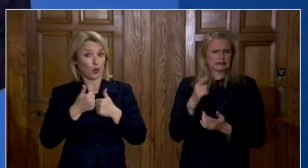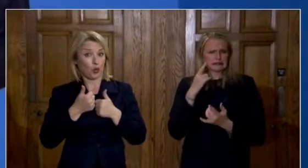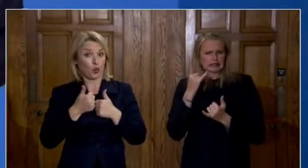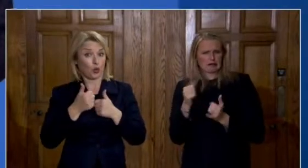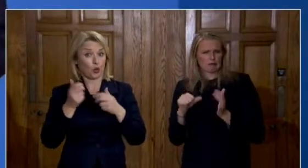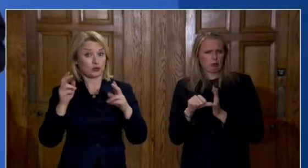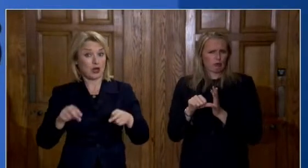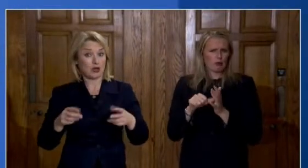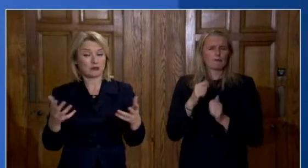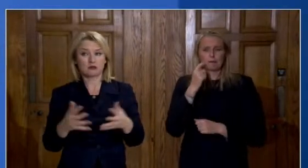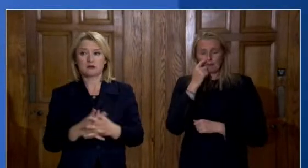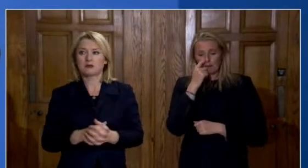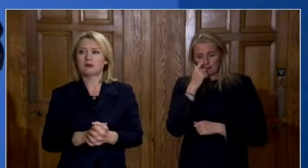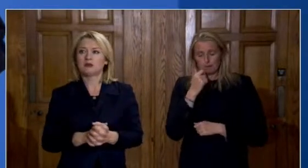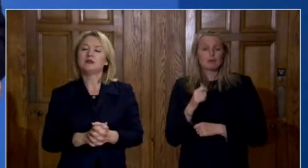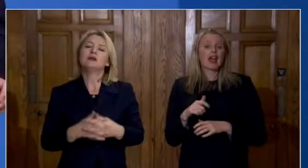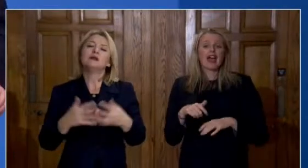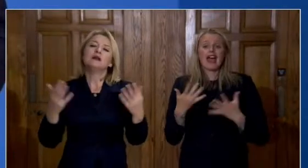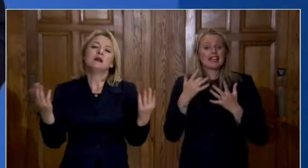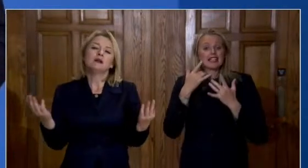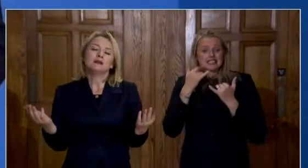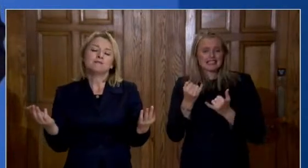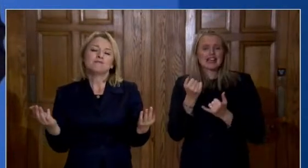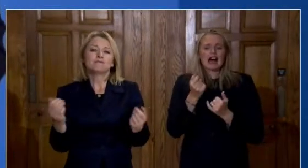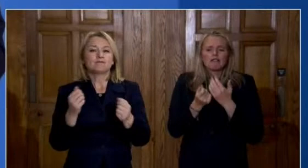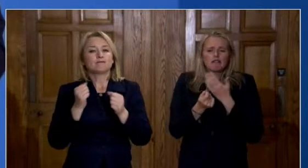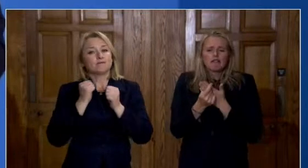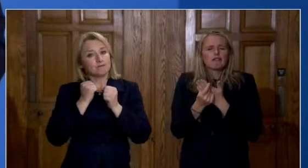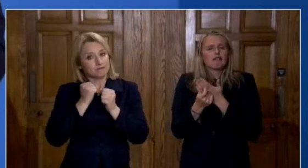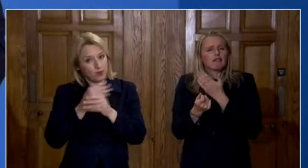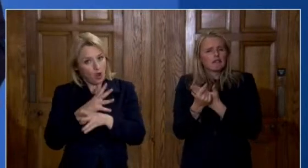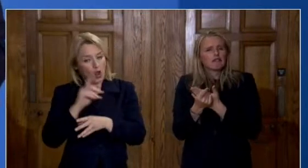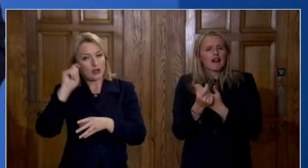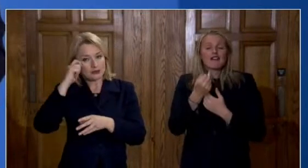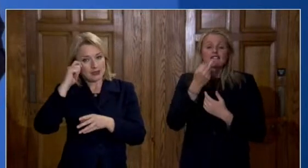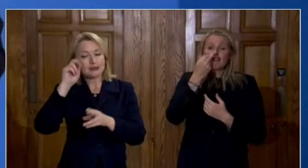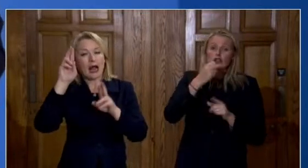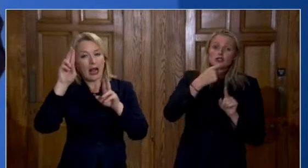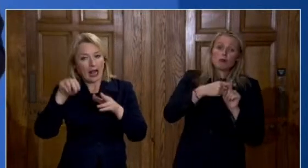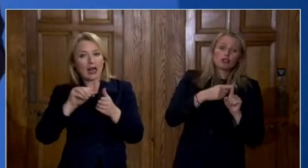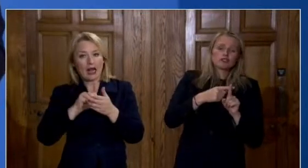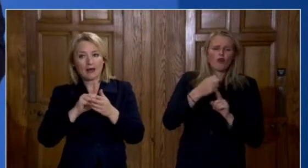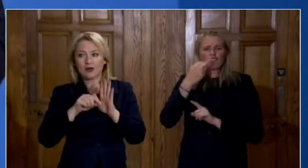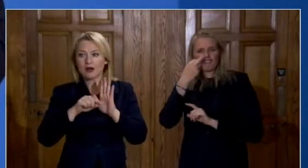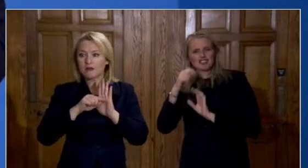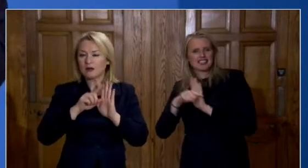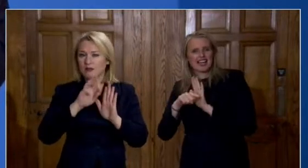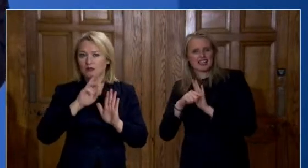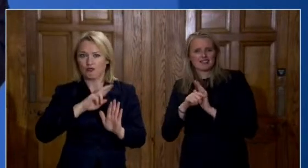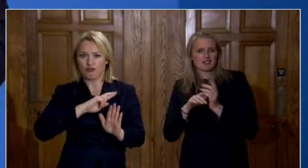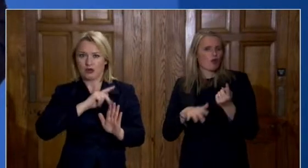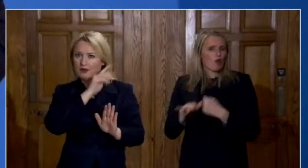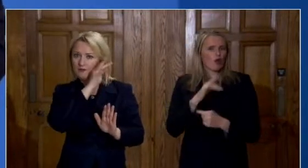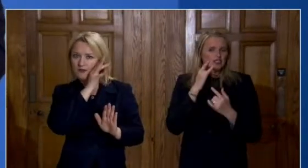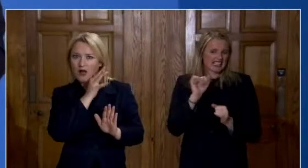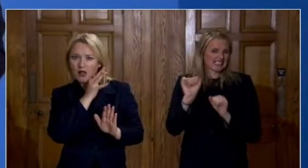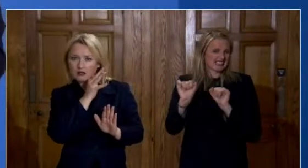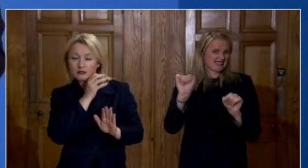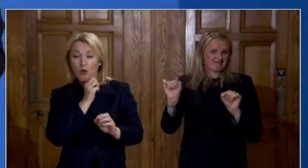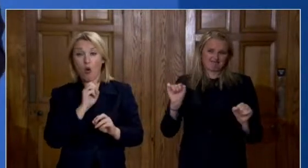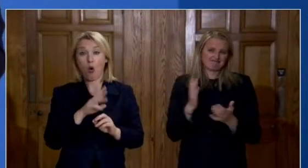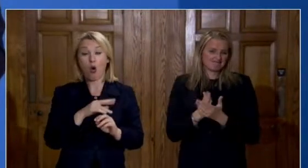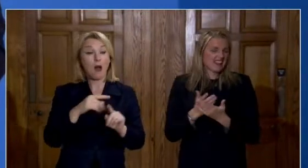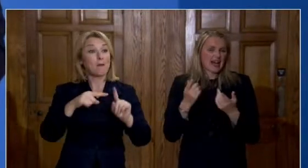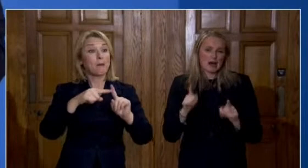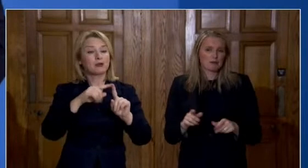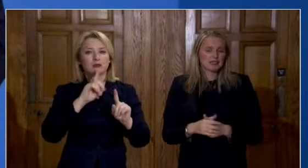um all tests are liable to have um both false positives and false negatives in terms of